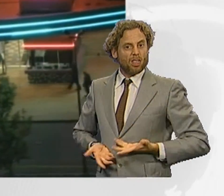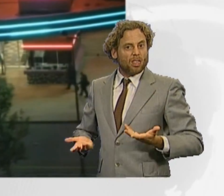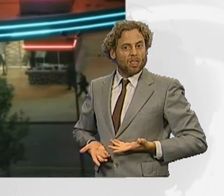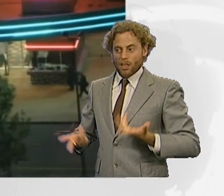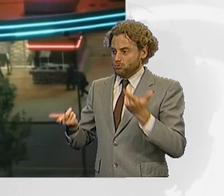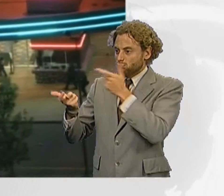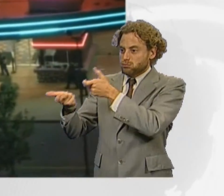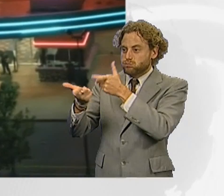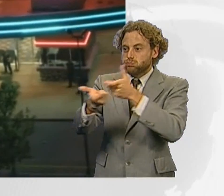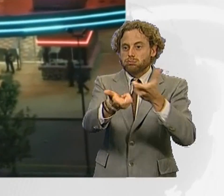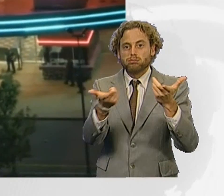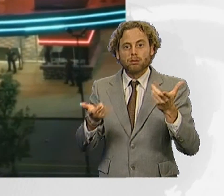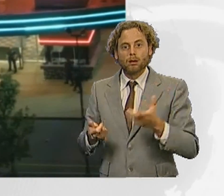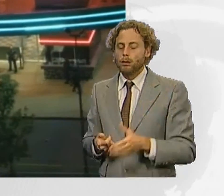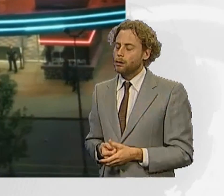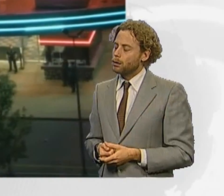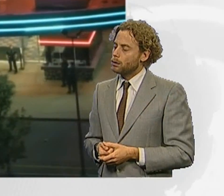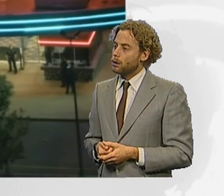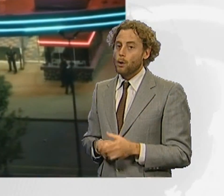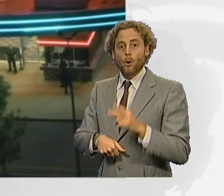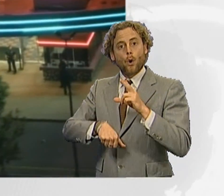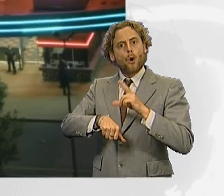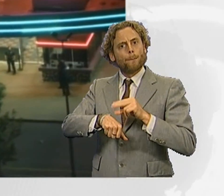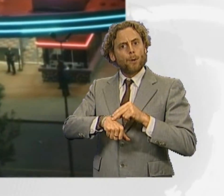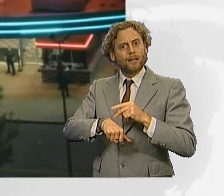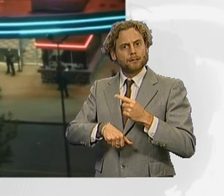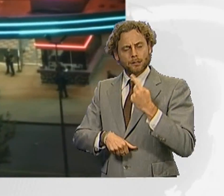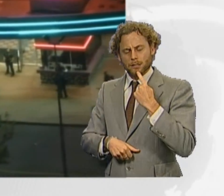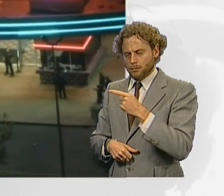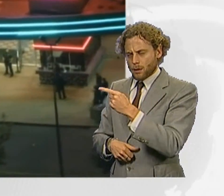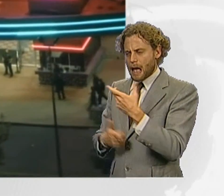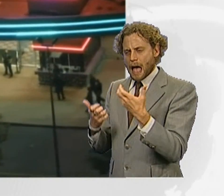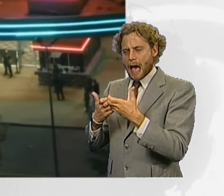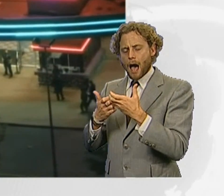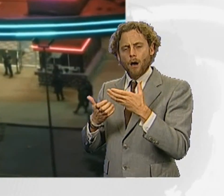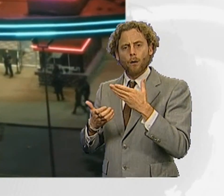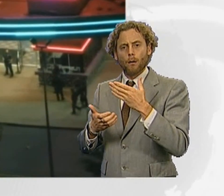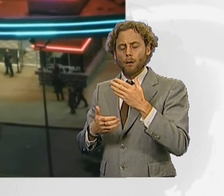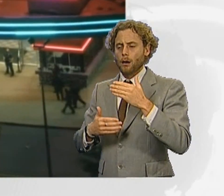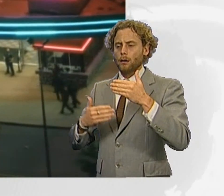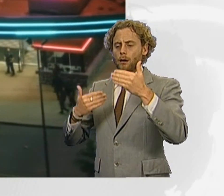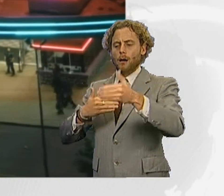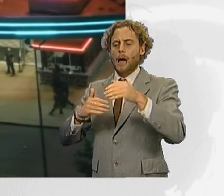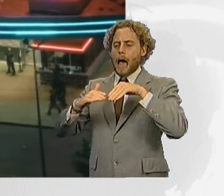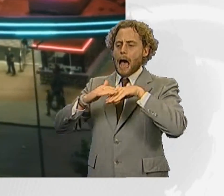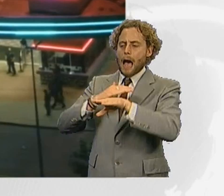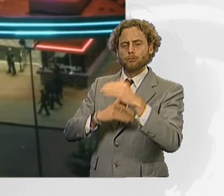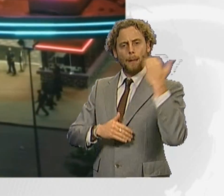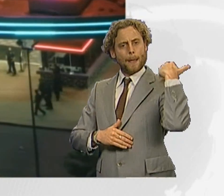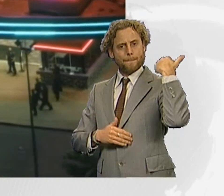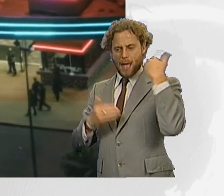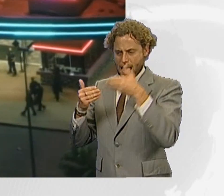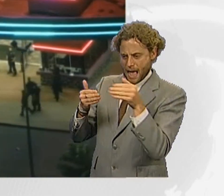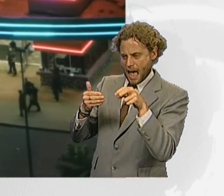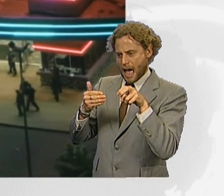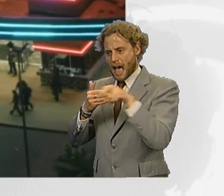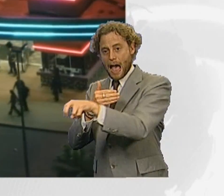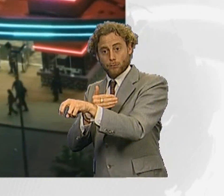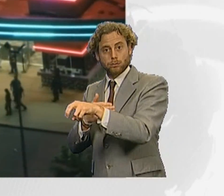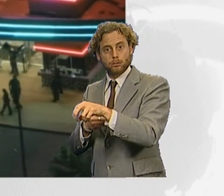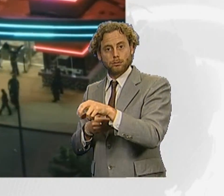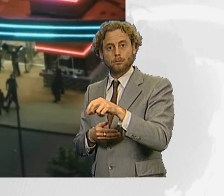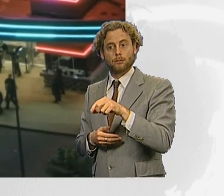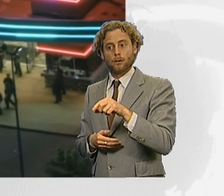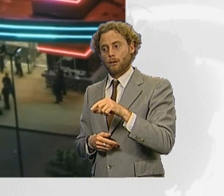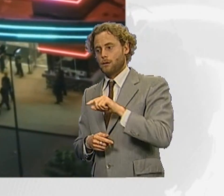random to shoot at. Police say he then either made his way through an exit into the theatre or appeared behind the screen that was showing the